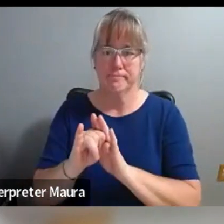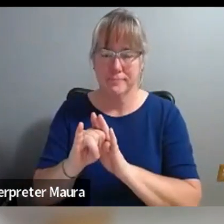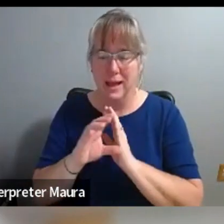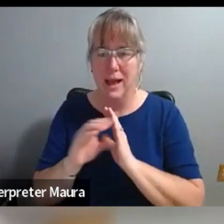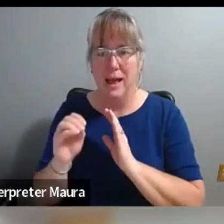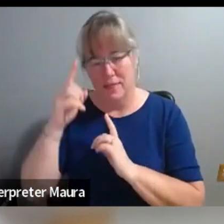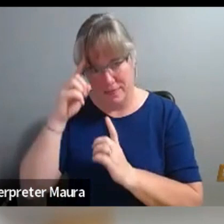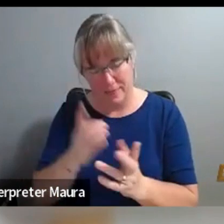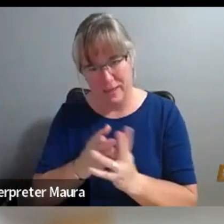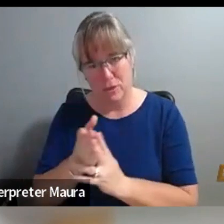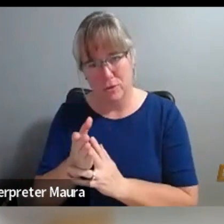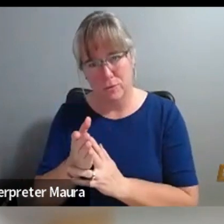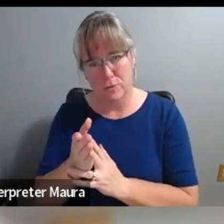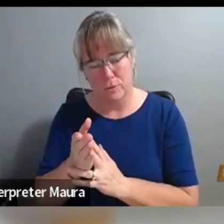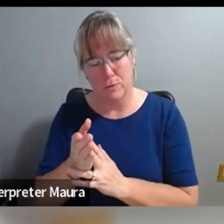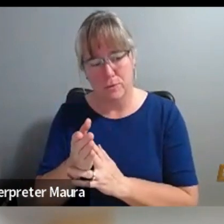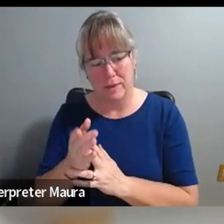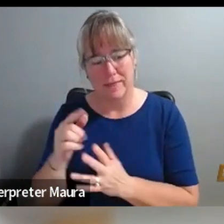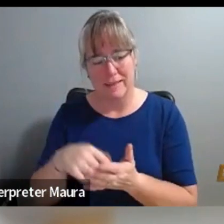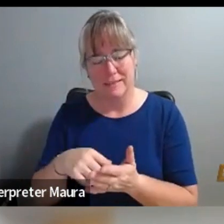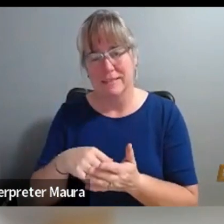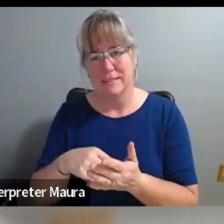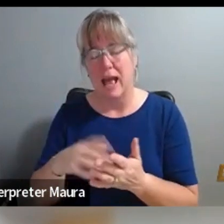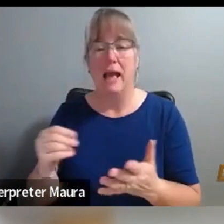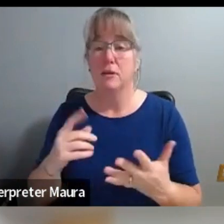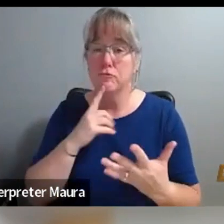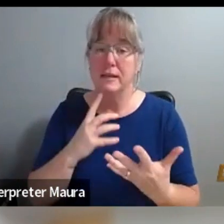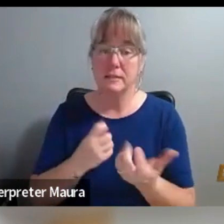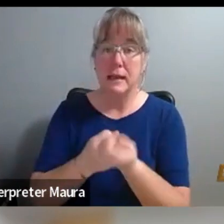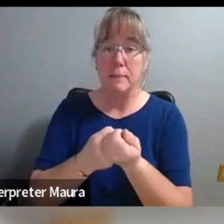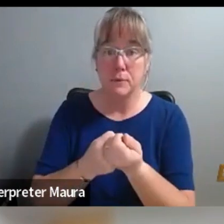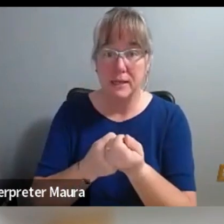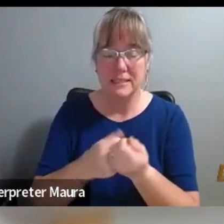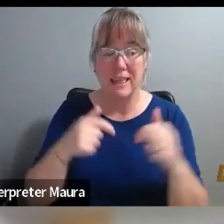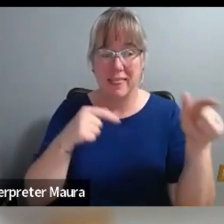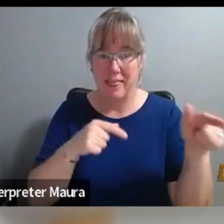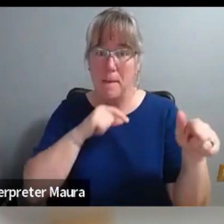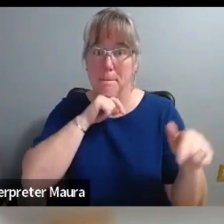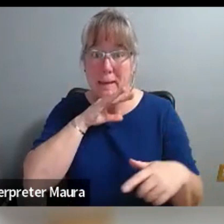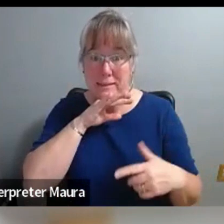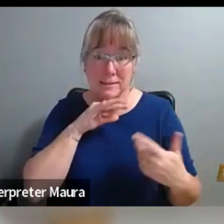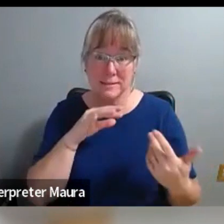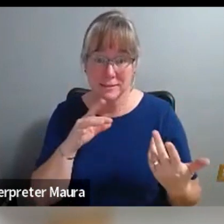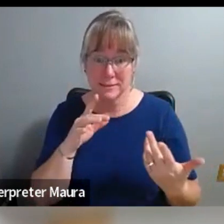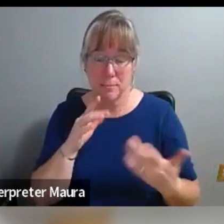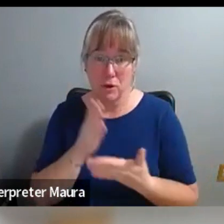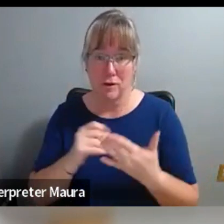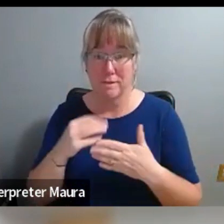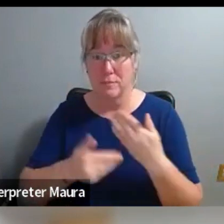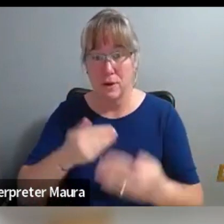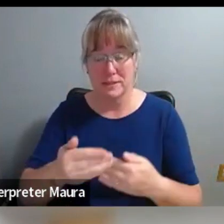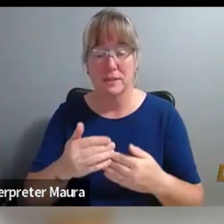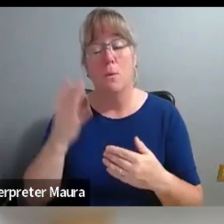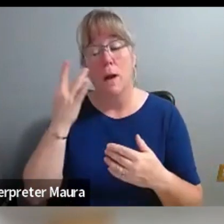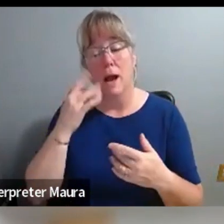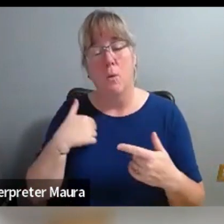think through this kind of, and embrace kind of messiness in the process because we really wanted